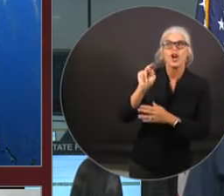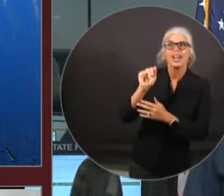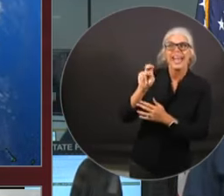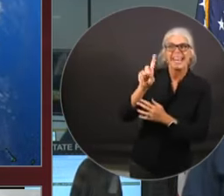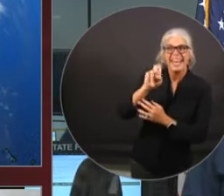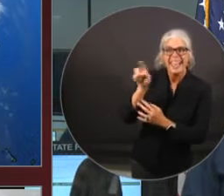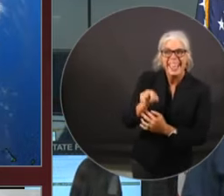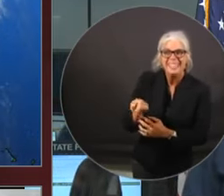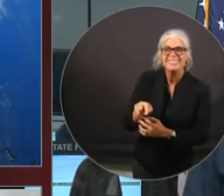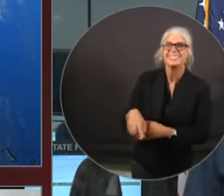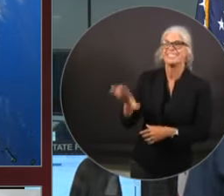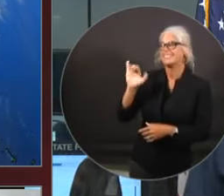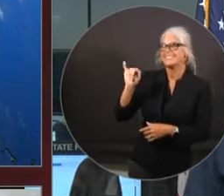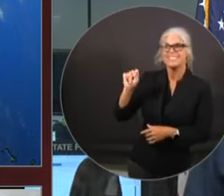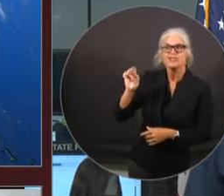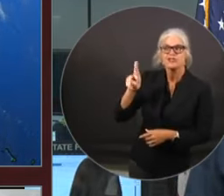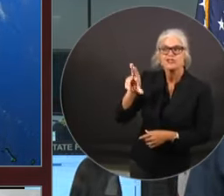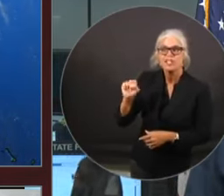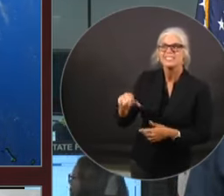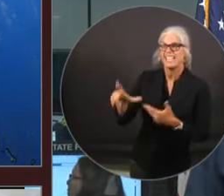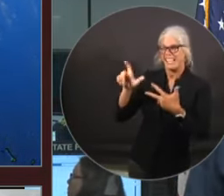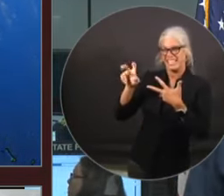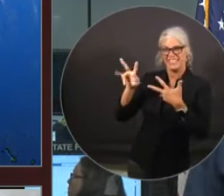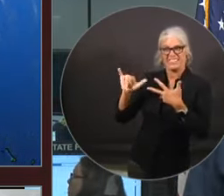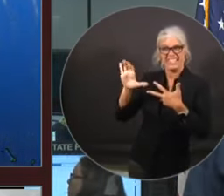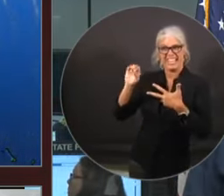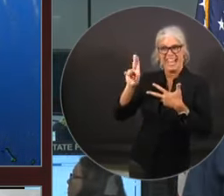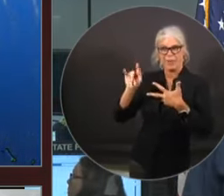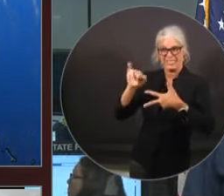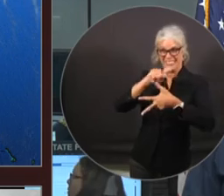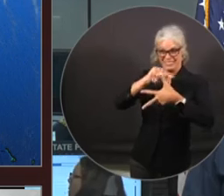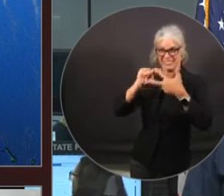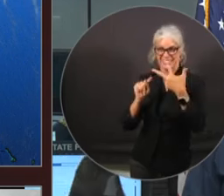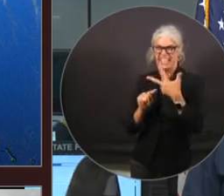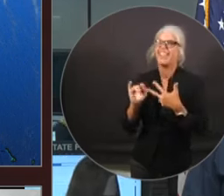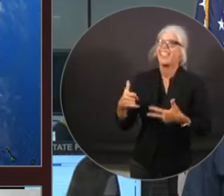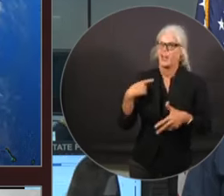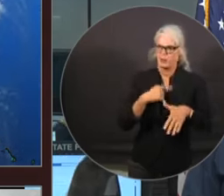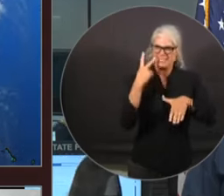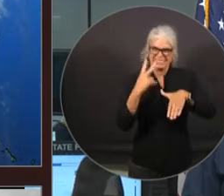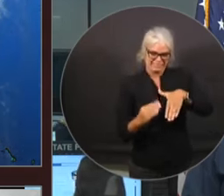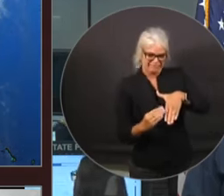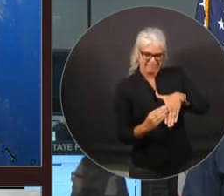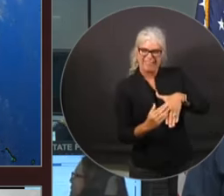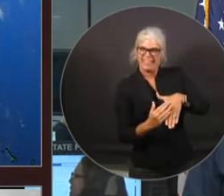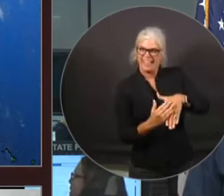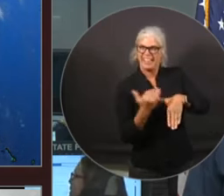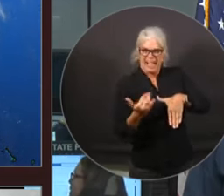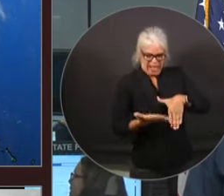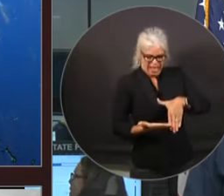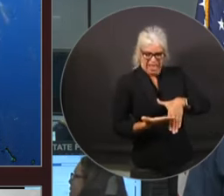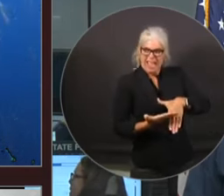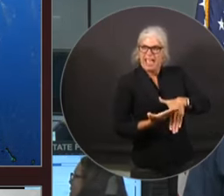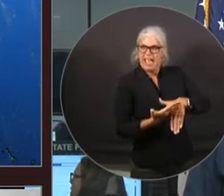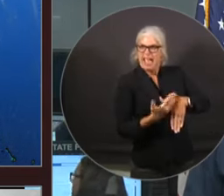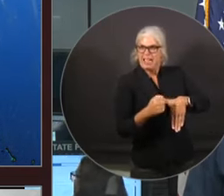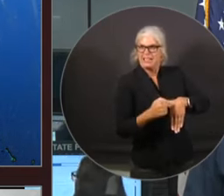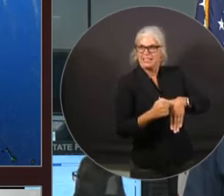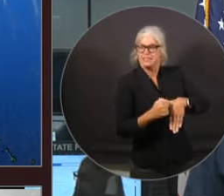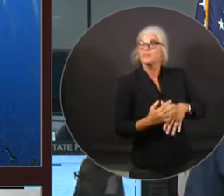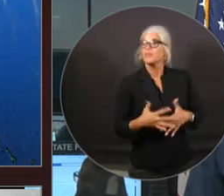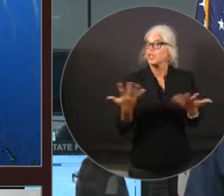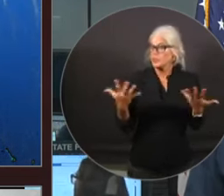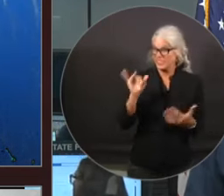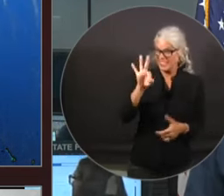counties. So again, the storm is here for them, which leads me into the next piece is if you are